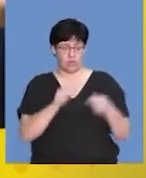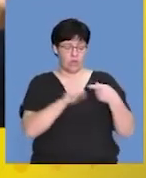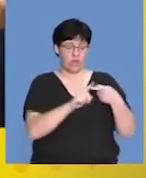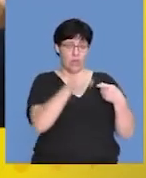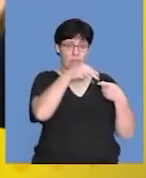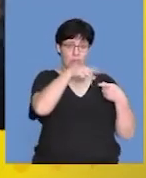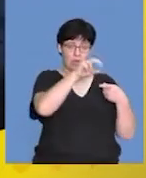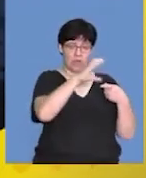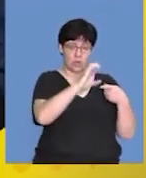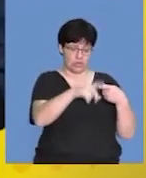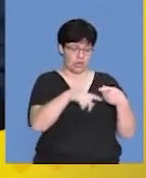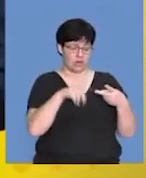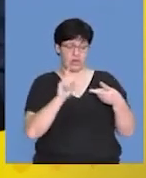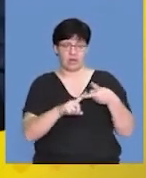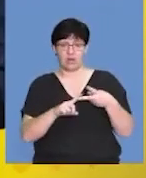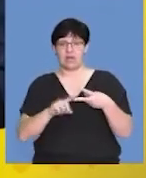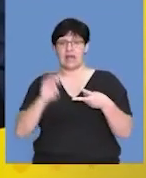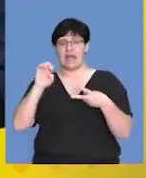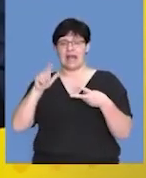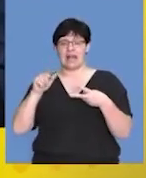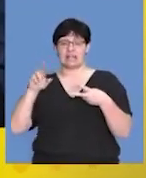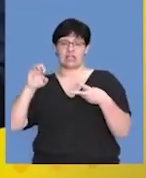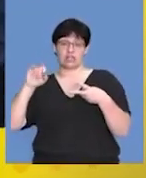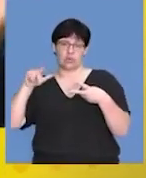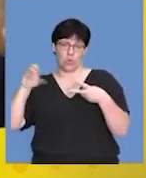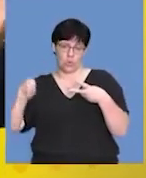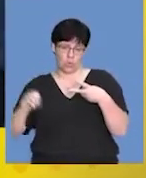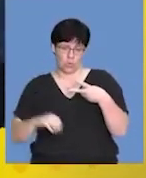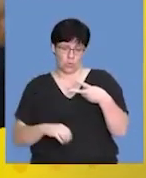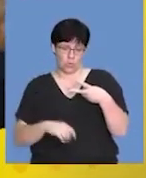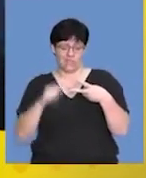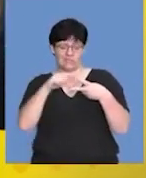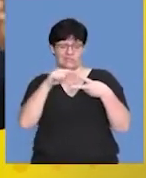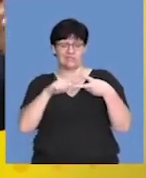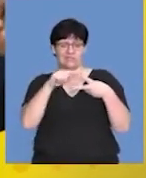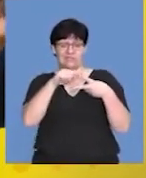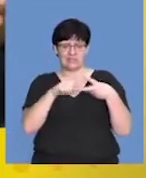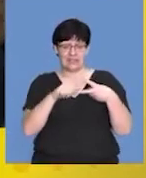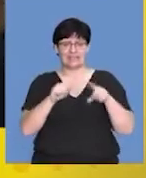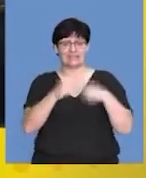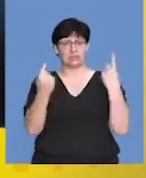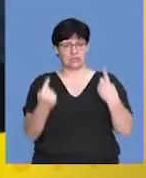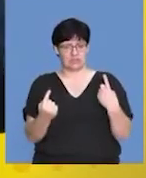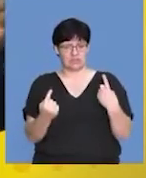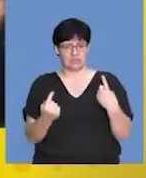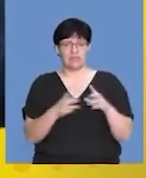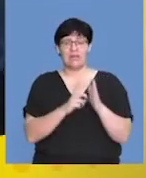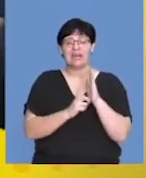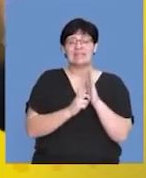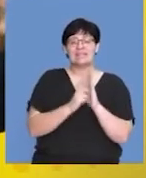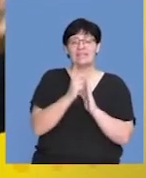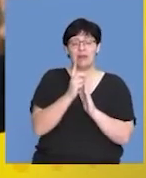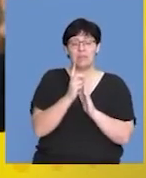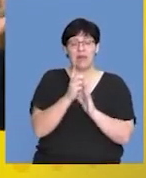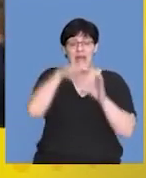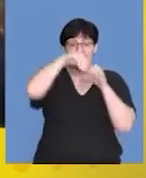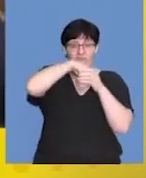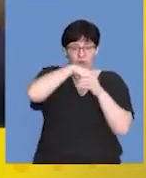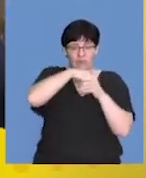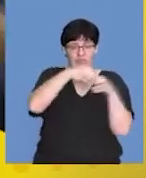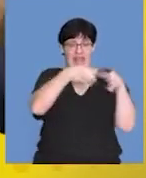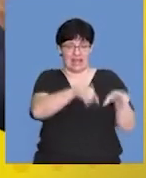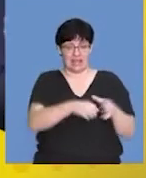precocial and the other is altricial. And essentially what differentiates the two is the development that occurs in the egg